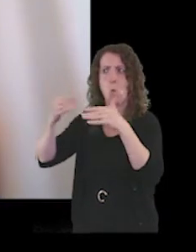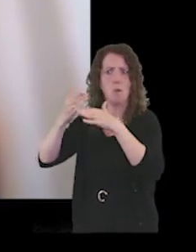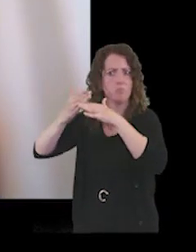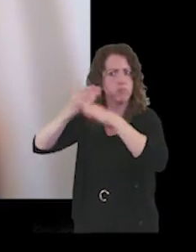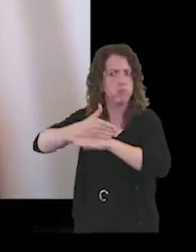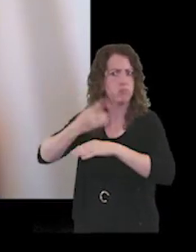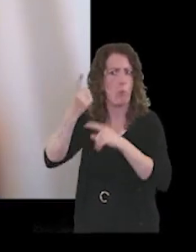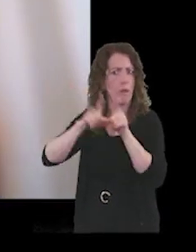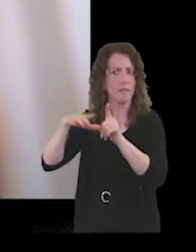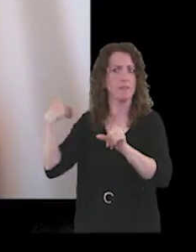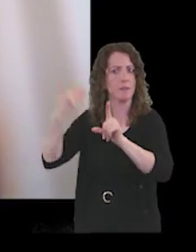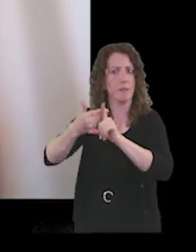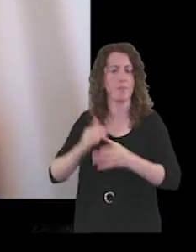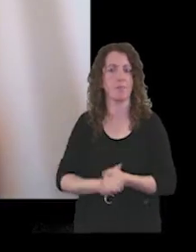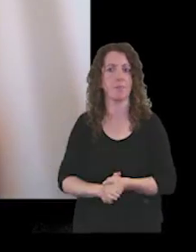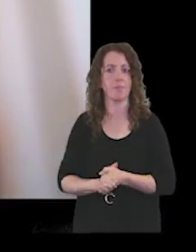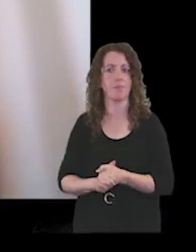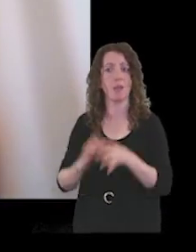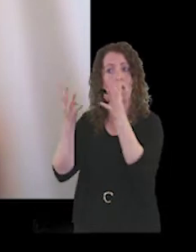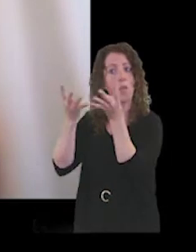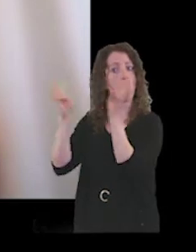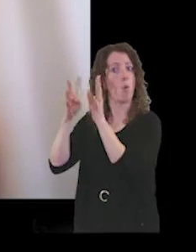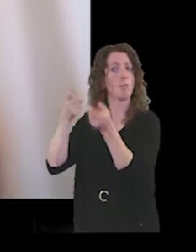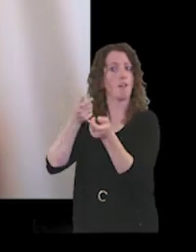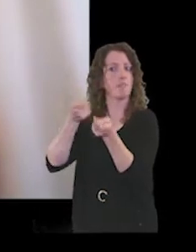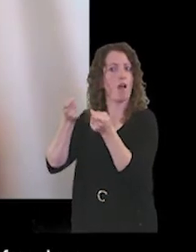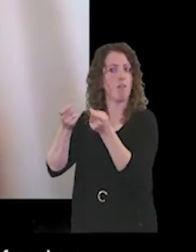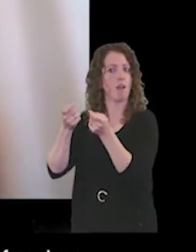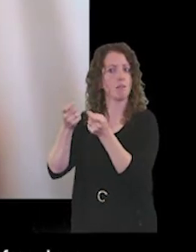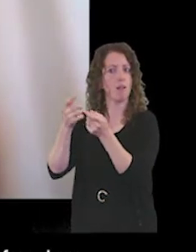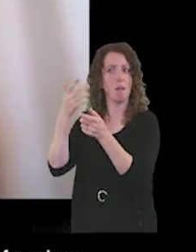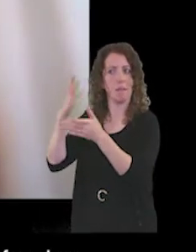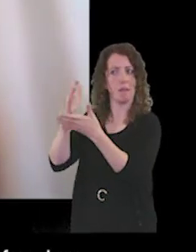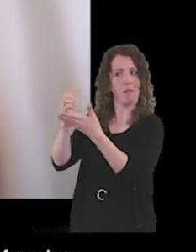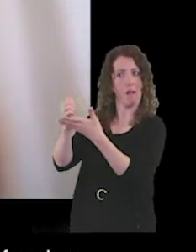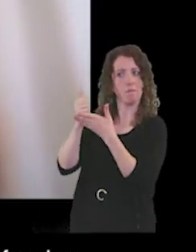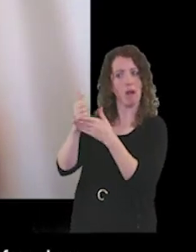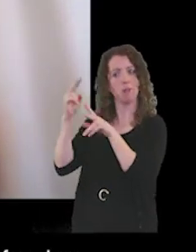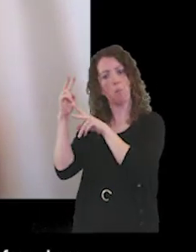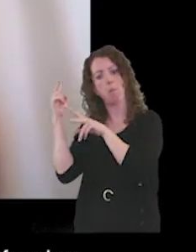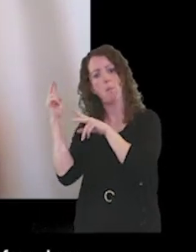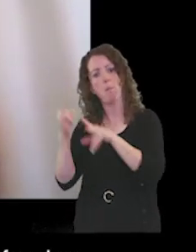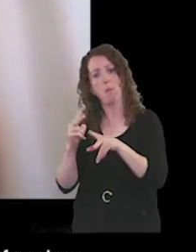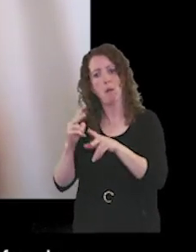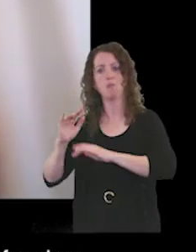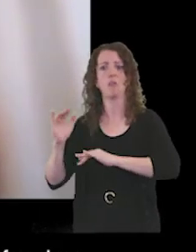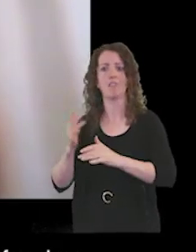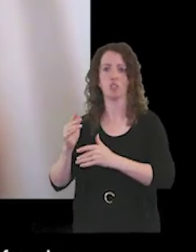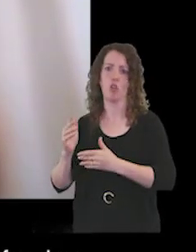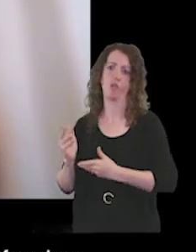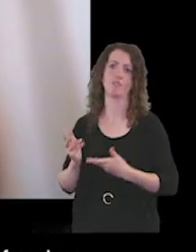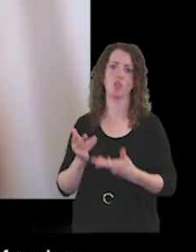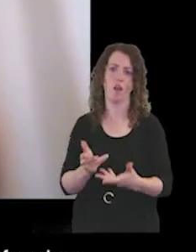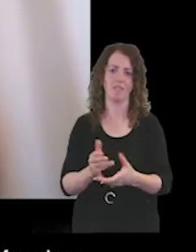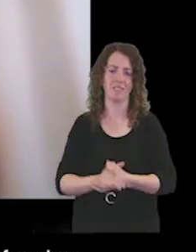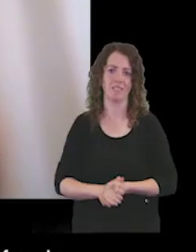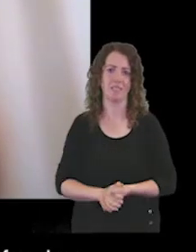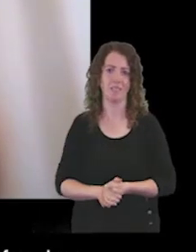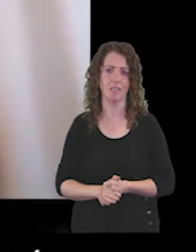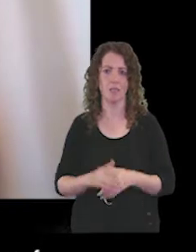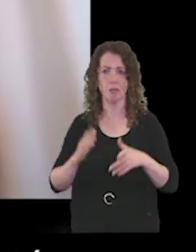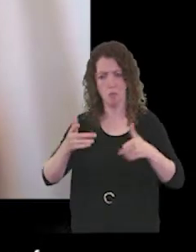the year. The Board of Directors advised upon and oversaw the provision of services which were maintained